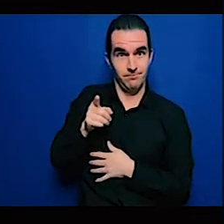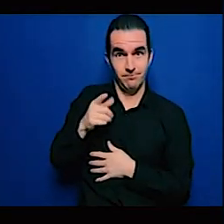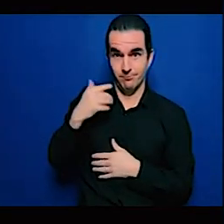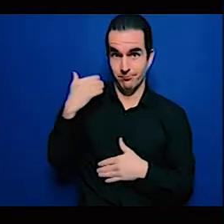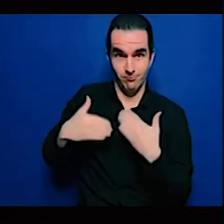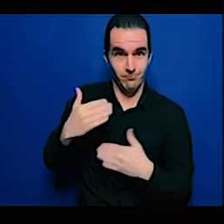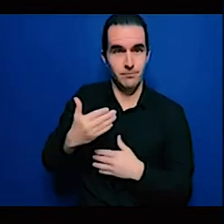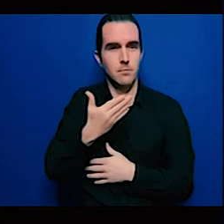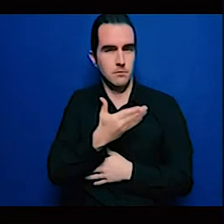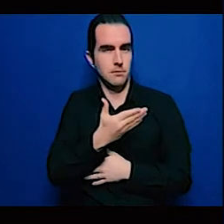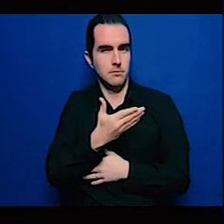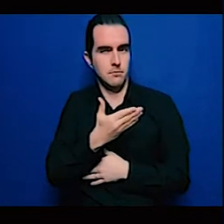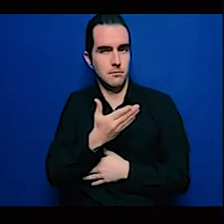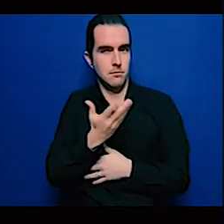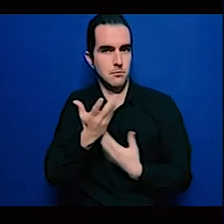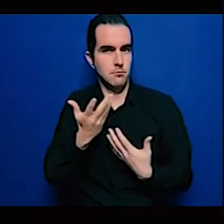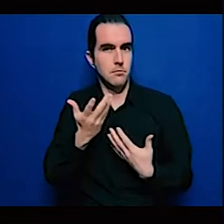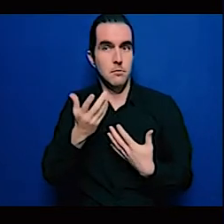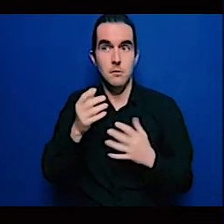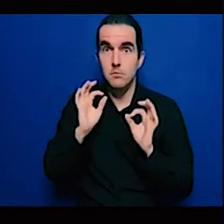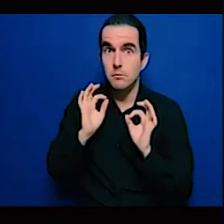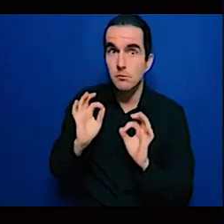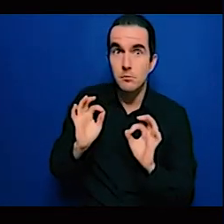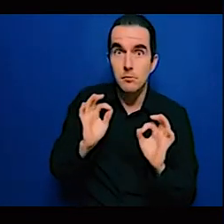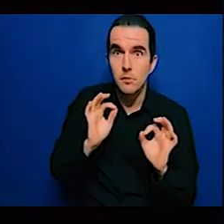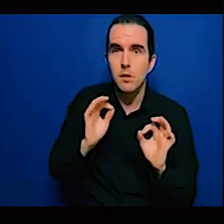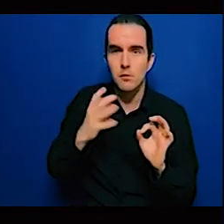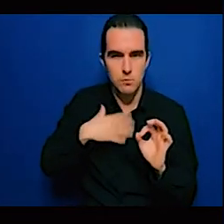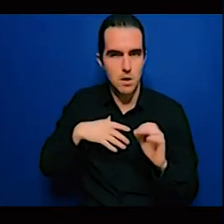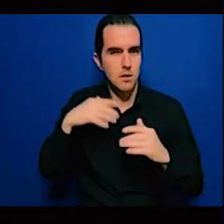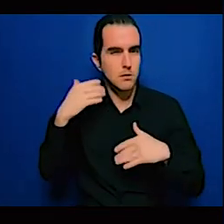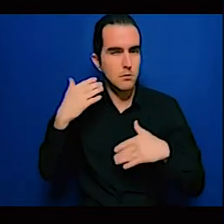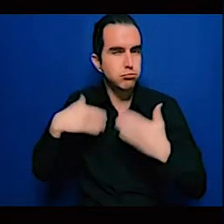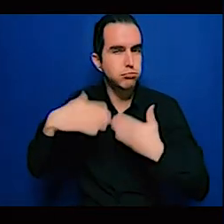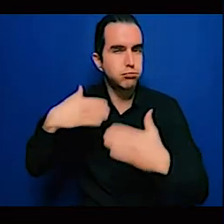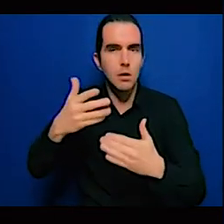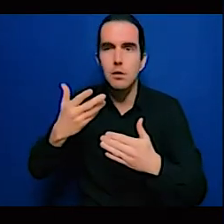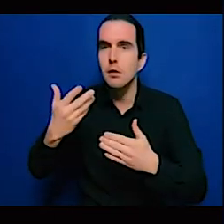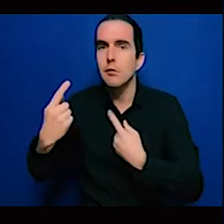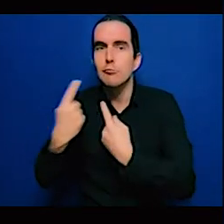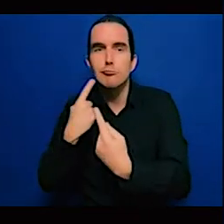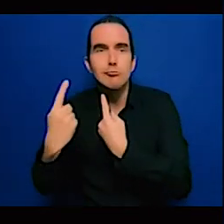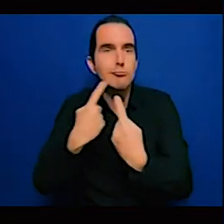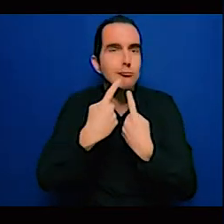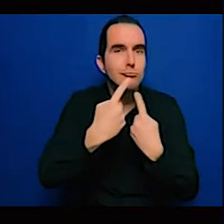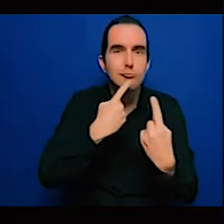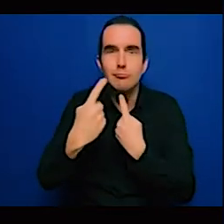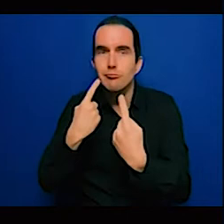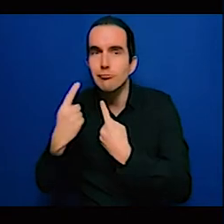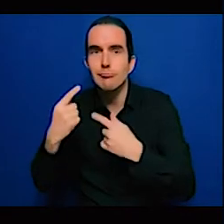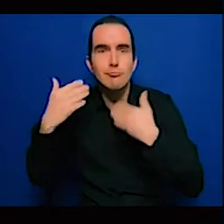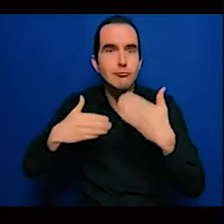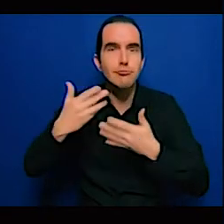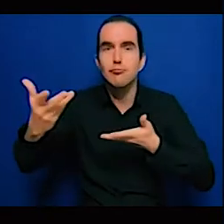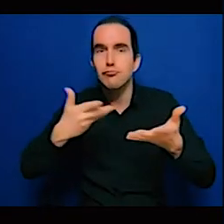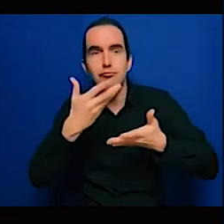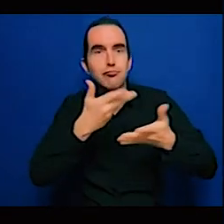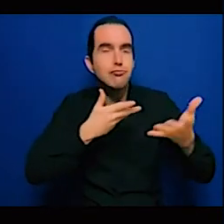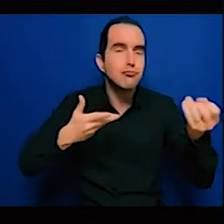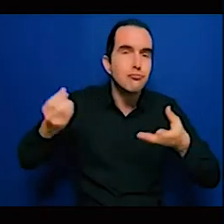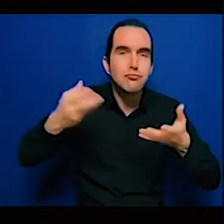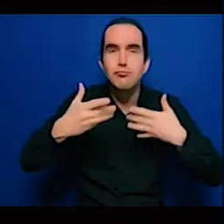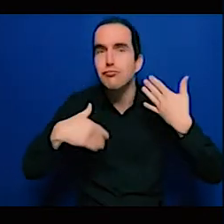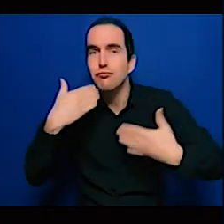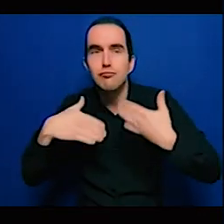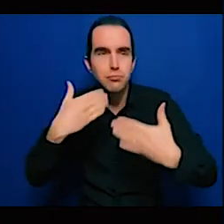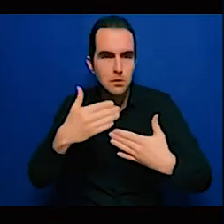first part we want to get into is recognizing Africa's unique needs and circumstances. And as